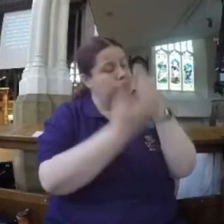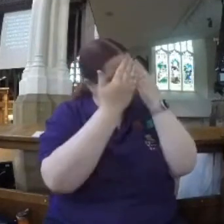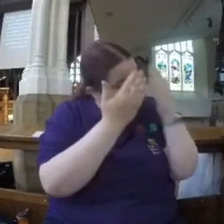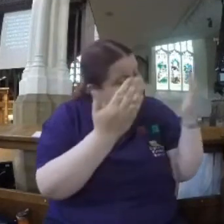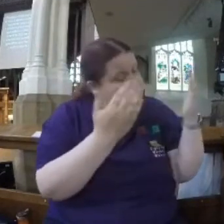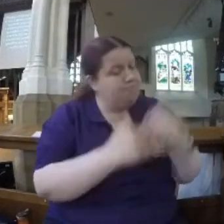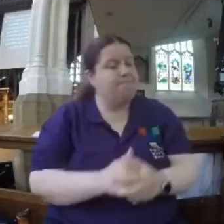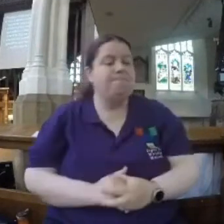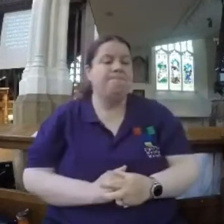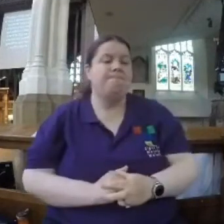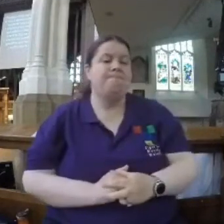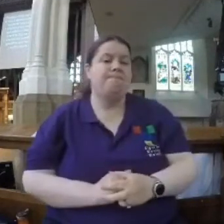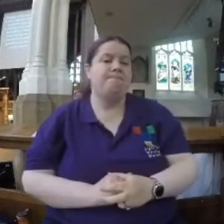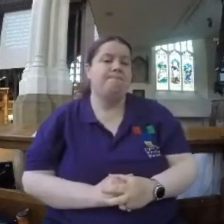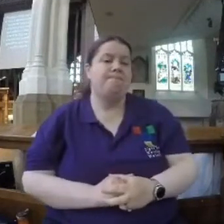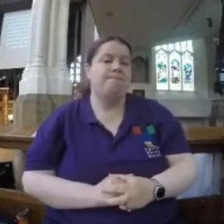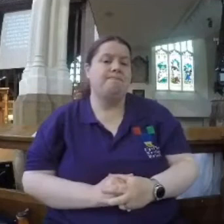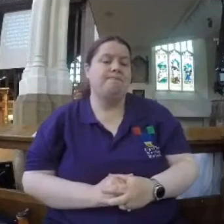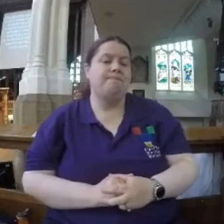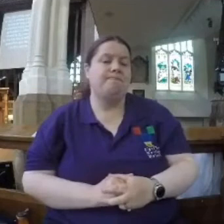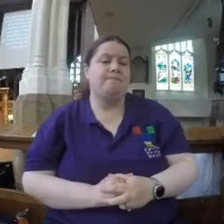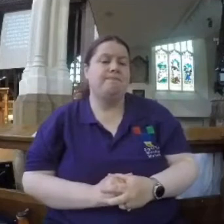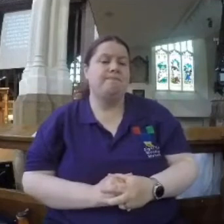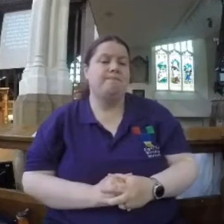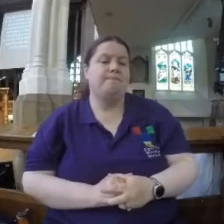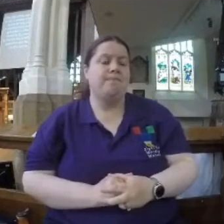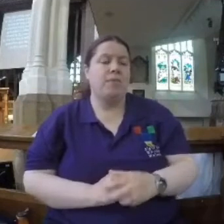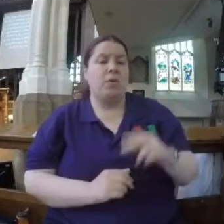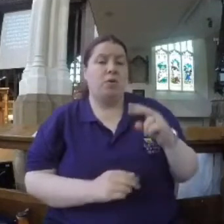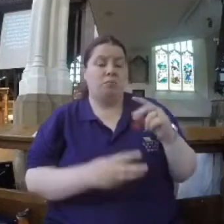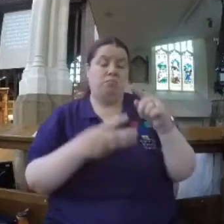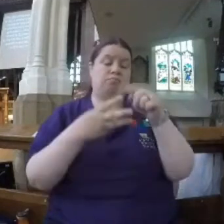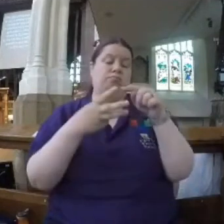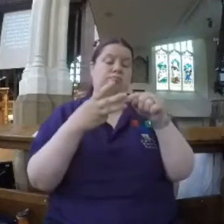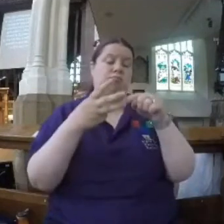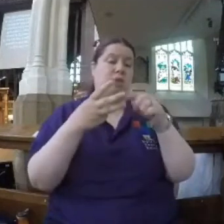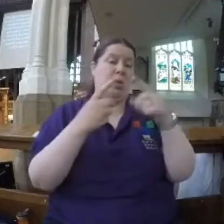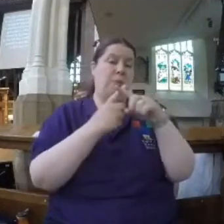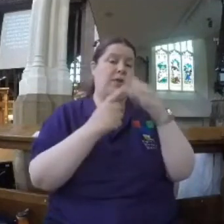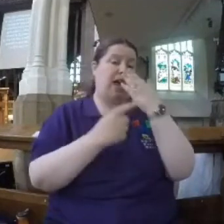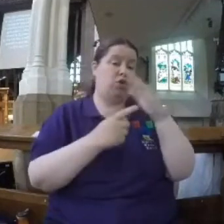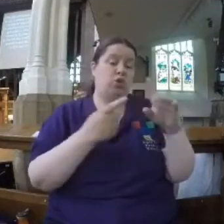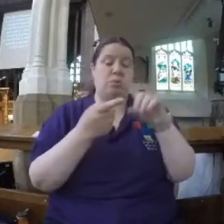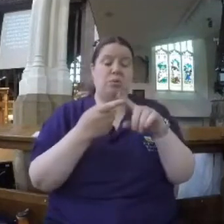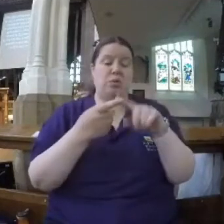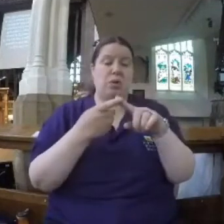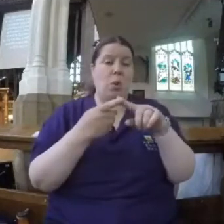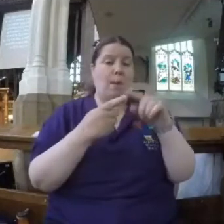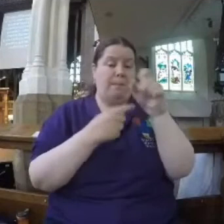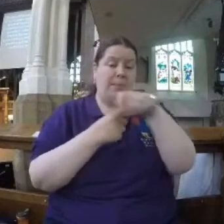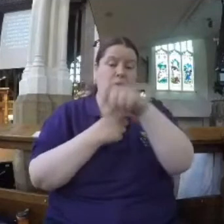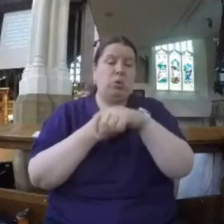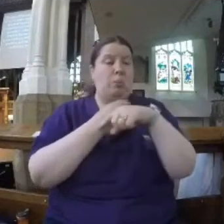And there's a kind of movement in the first three of the beatitudes we've been looking at so far. From being poor in spirit